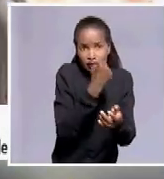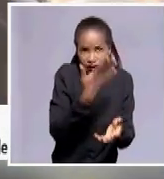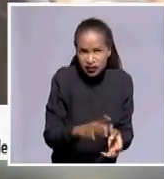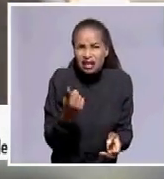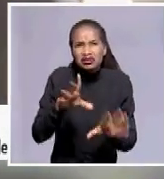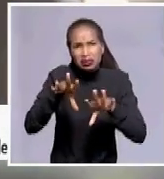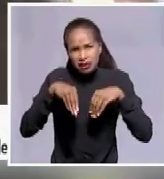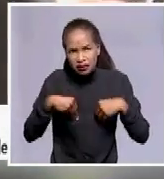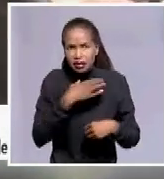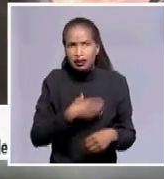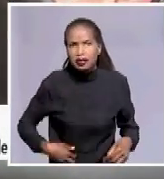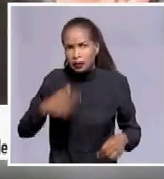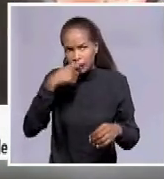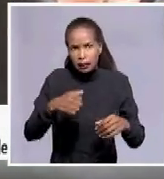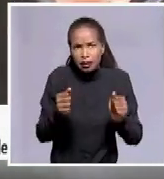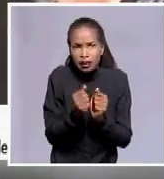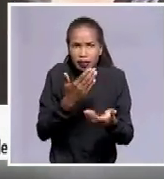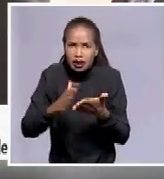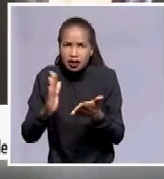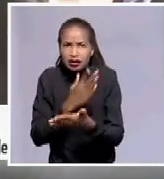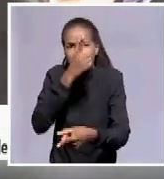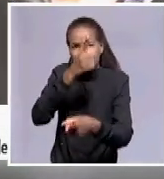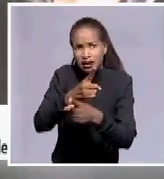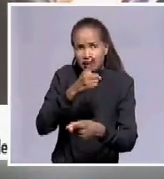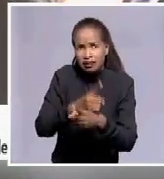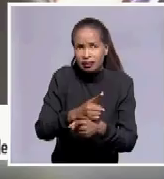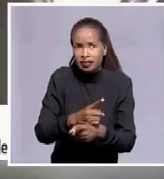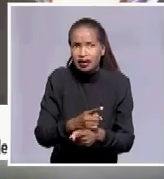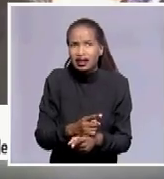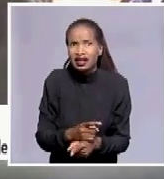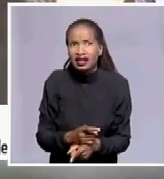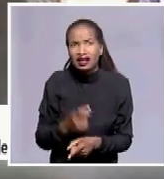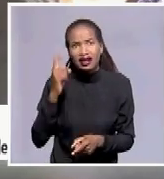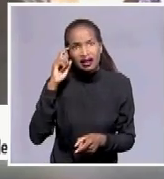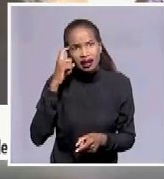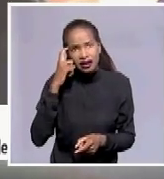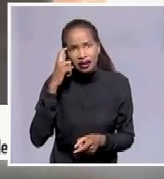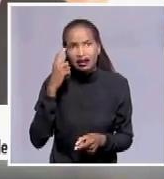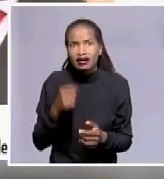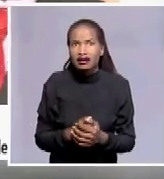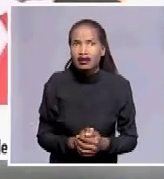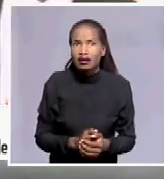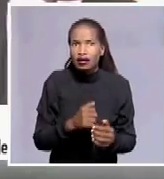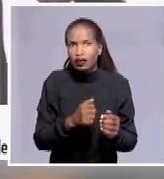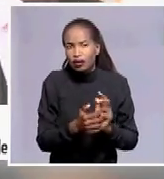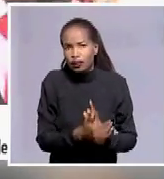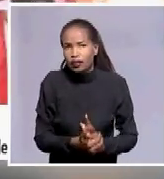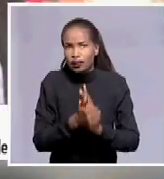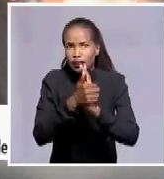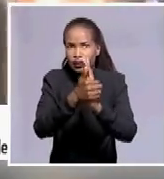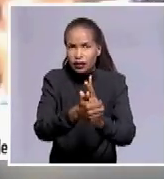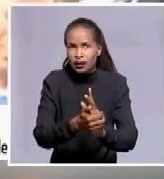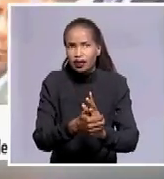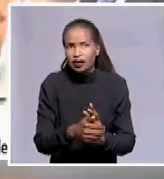created a better lot during that time, the economy started improving. And I think we should draw lessons that selfless leadership is not only